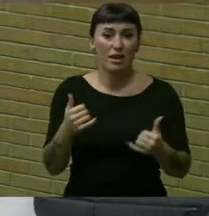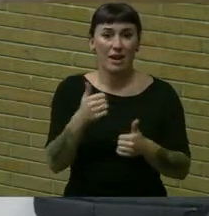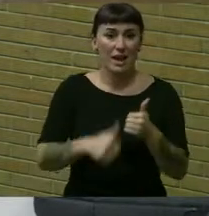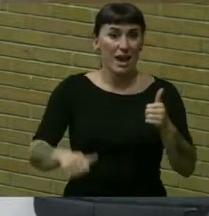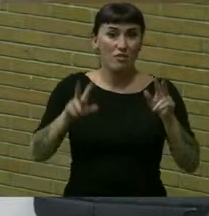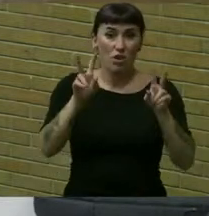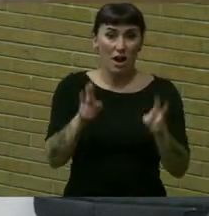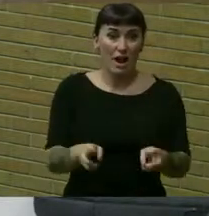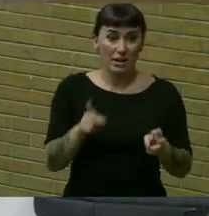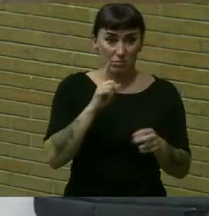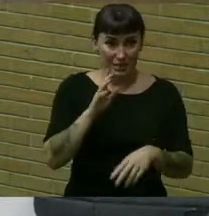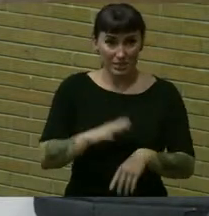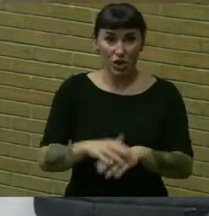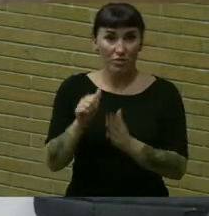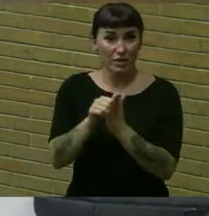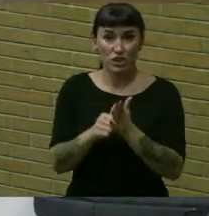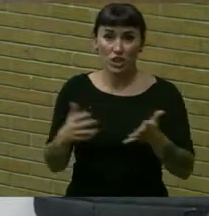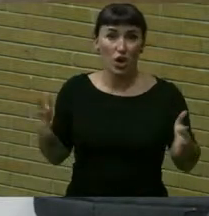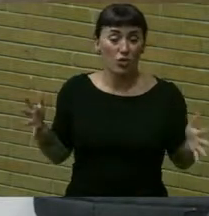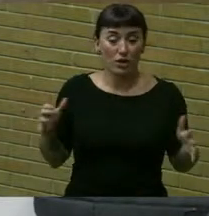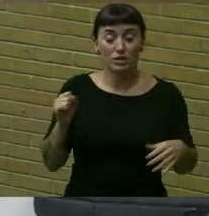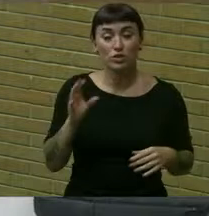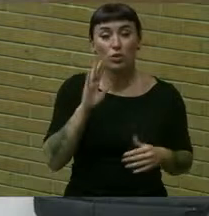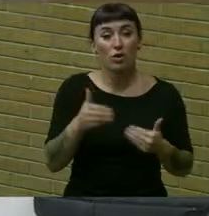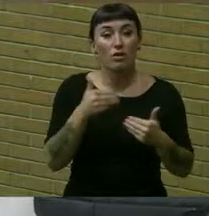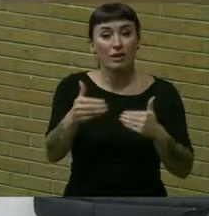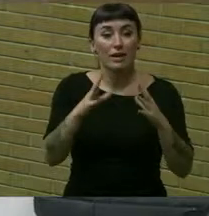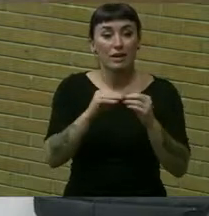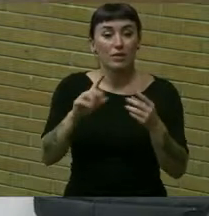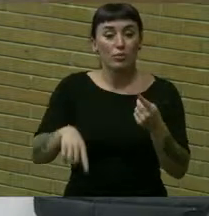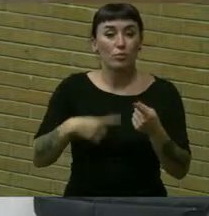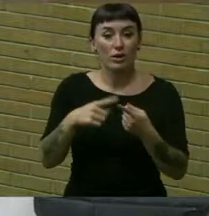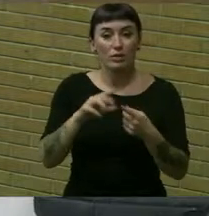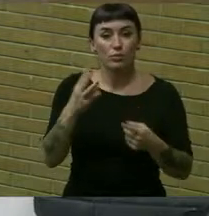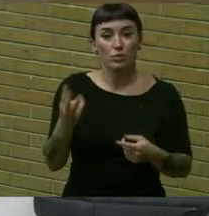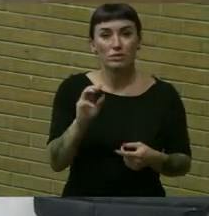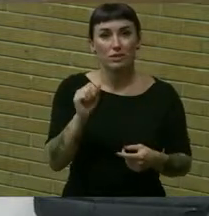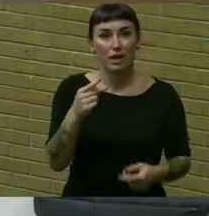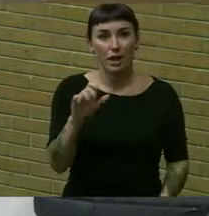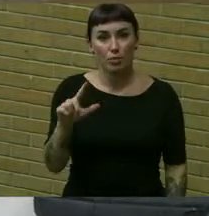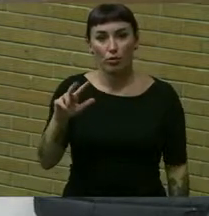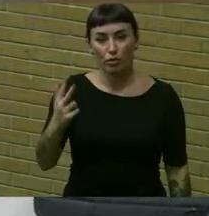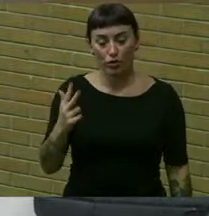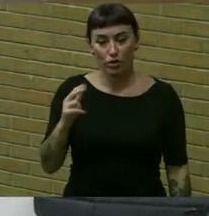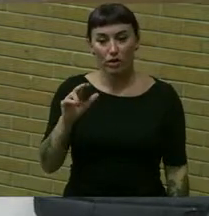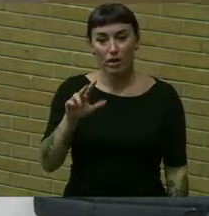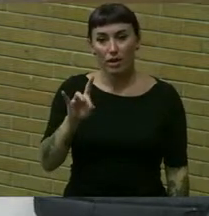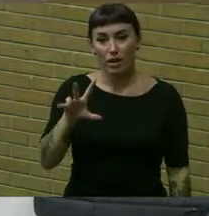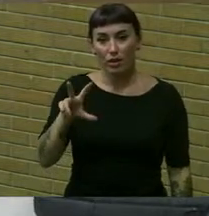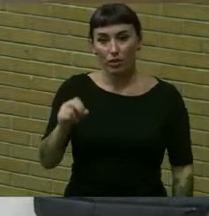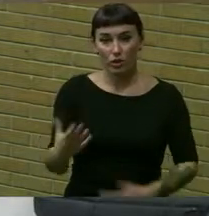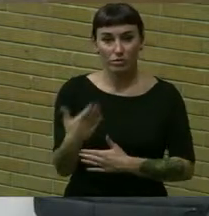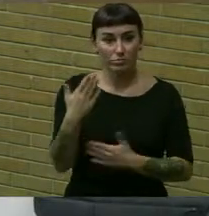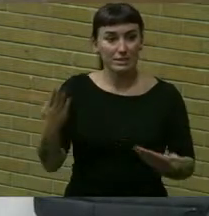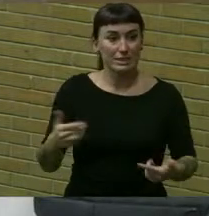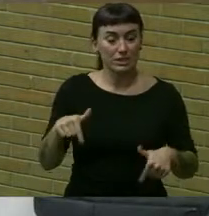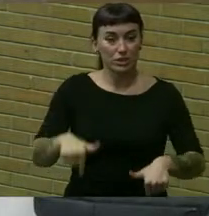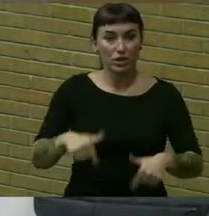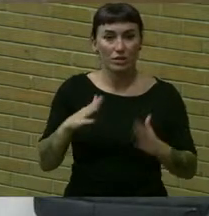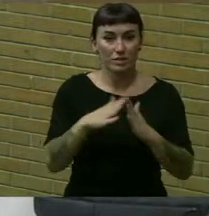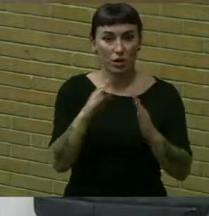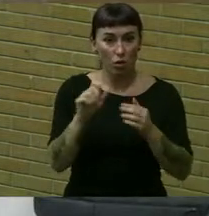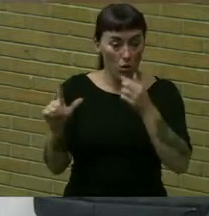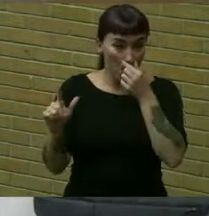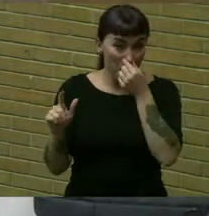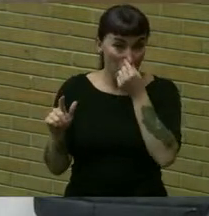item we discussed is on tonight's agenda so our next meeting is wednesday april 3rd um at 8 30 a.m right here at brighton town hall